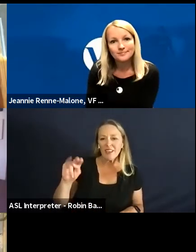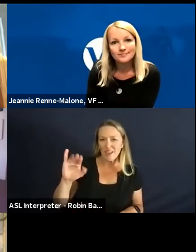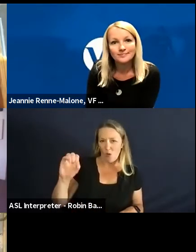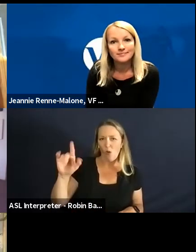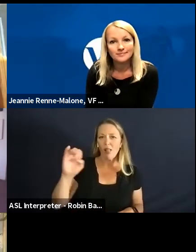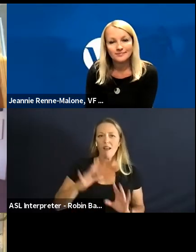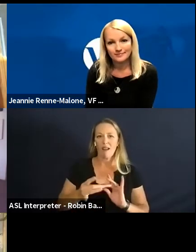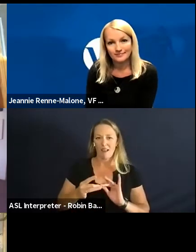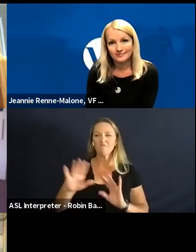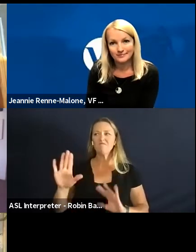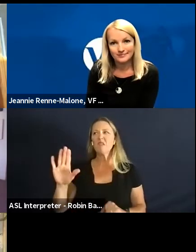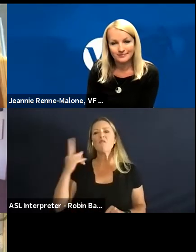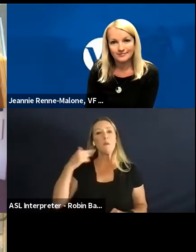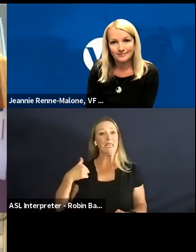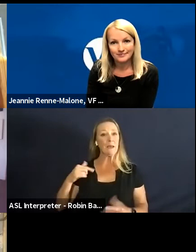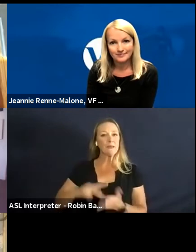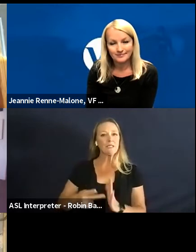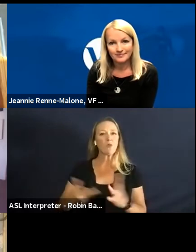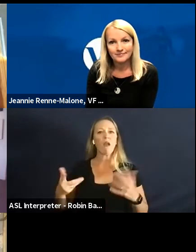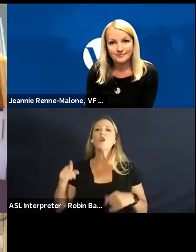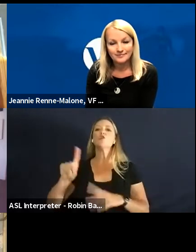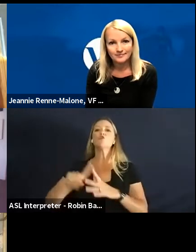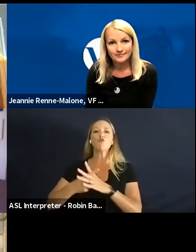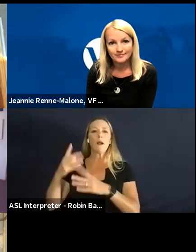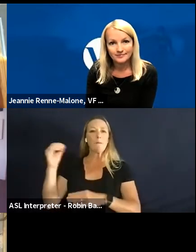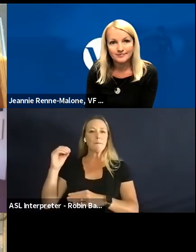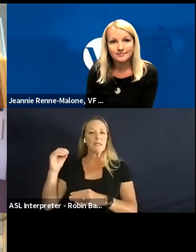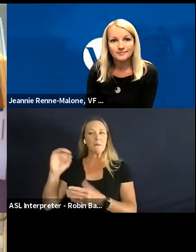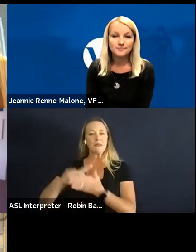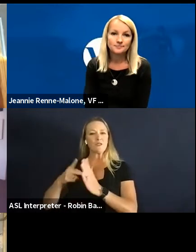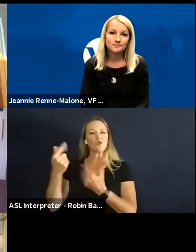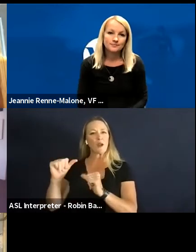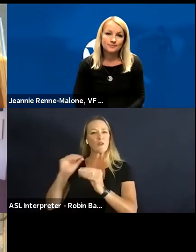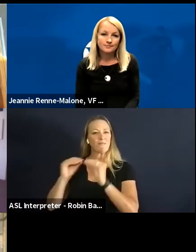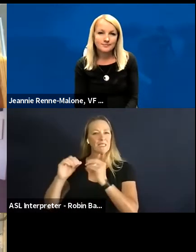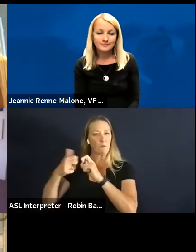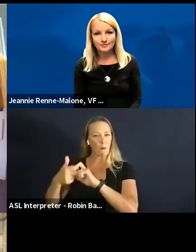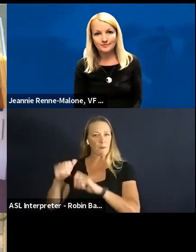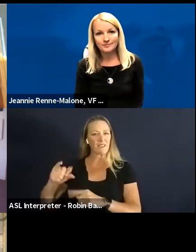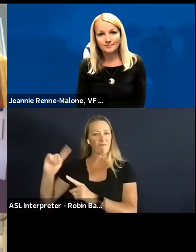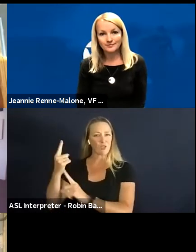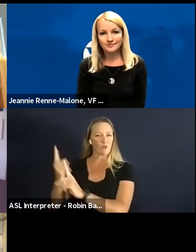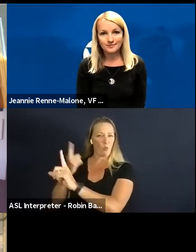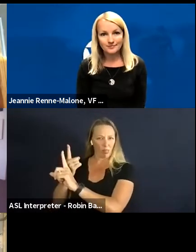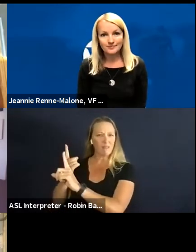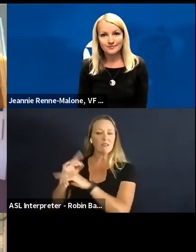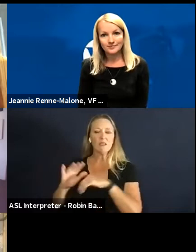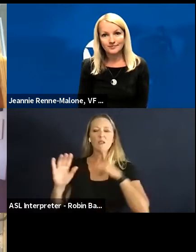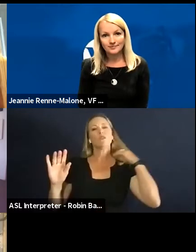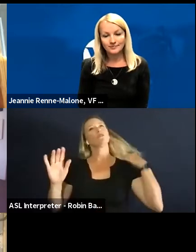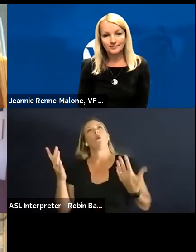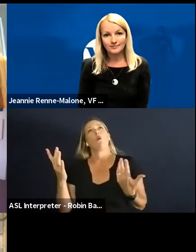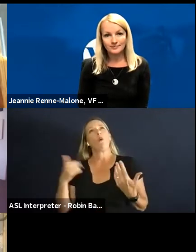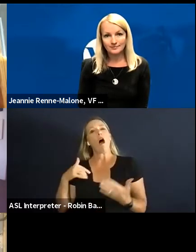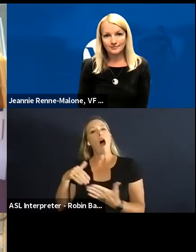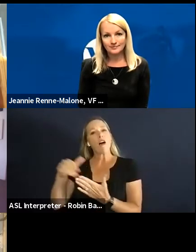if you start a company you're trying to solve a problem first and foremost and you know I often